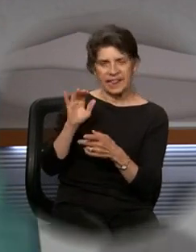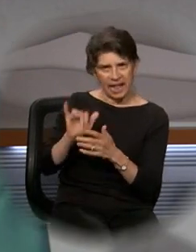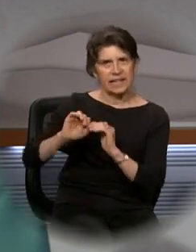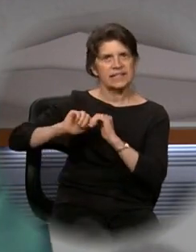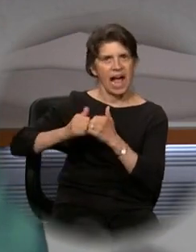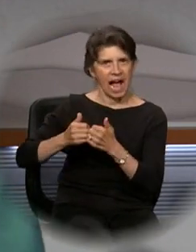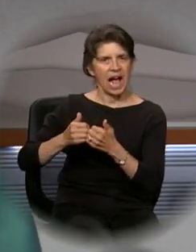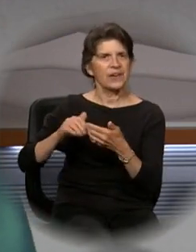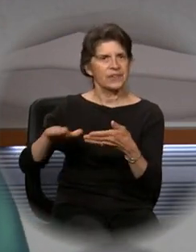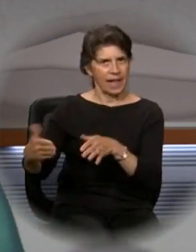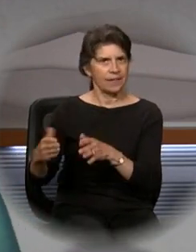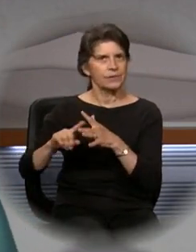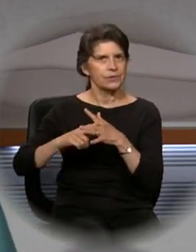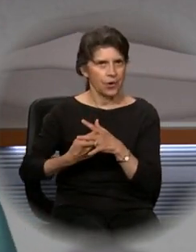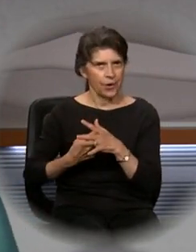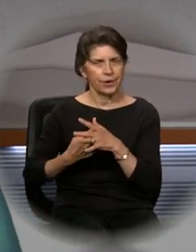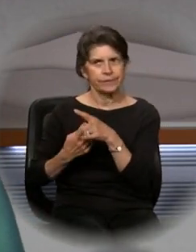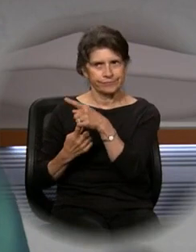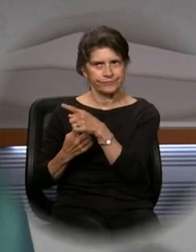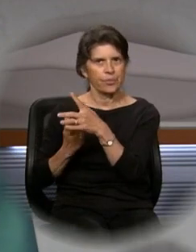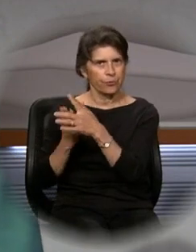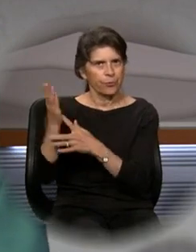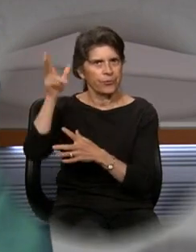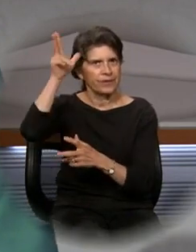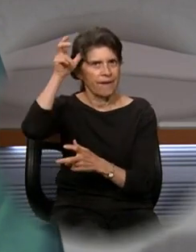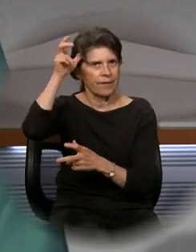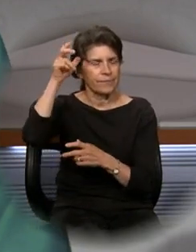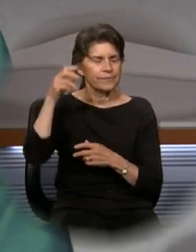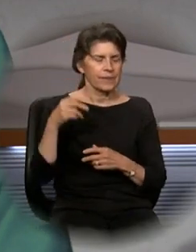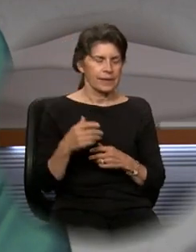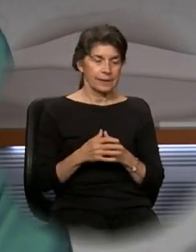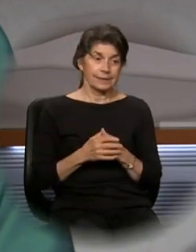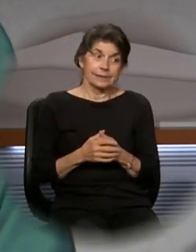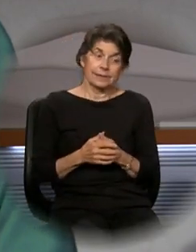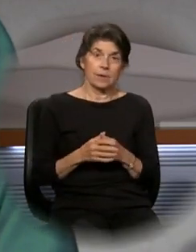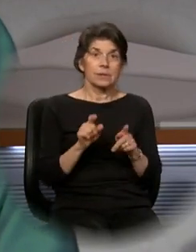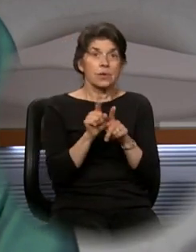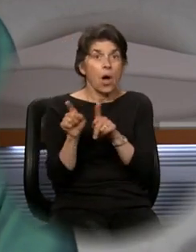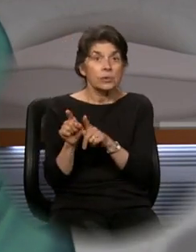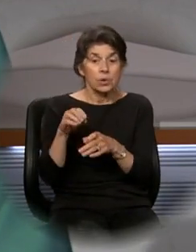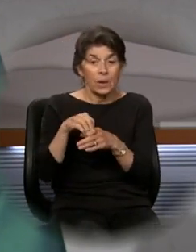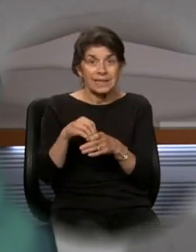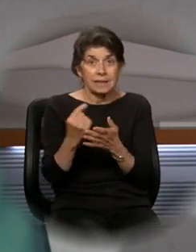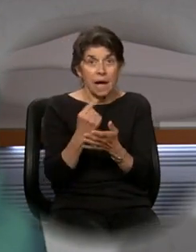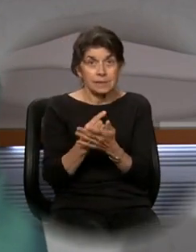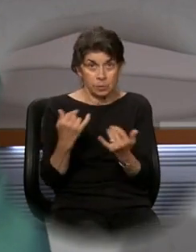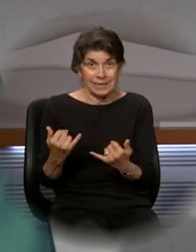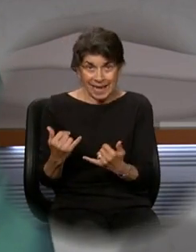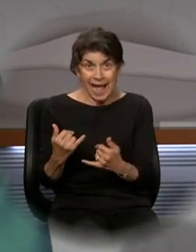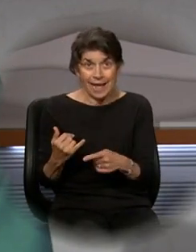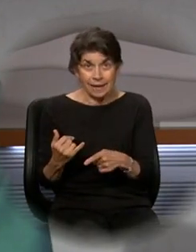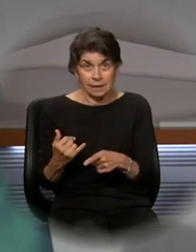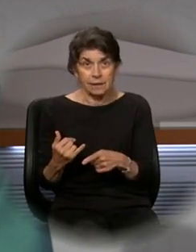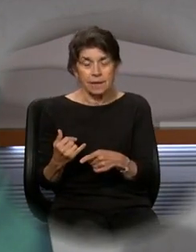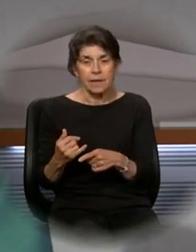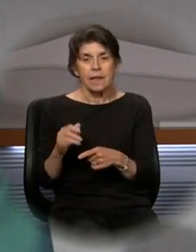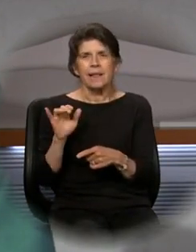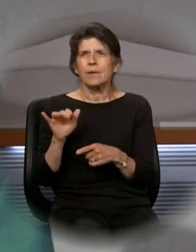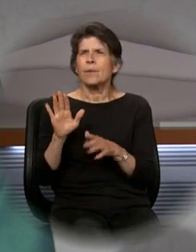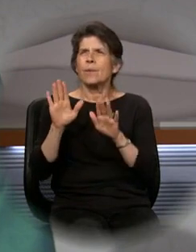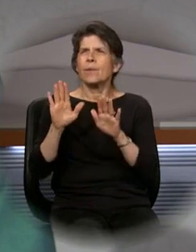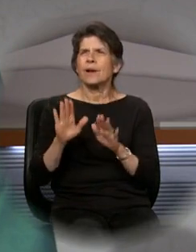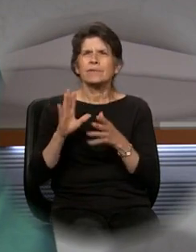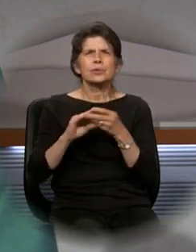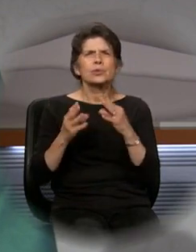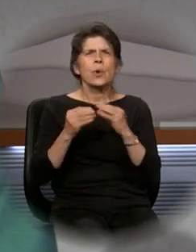death of our beings. And so, it is also in the gospel this day that that wonderful